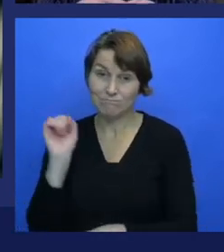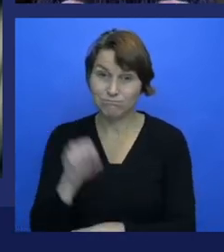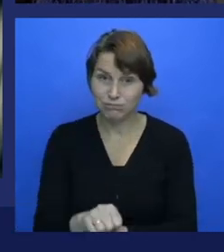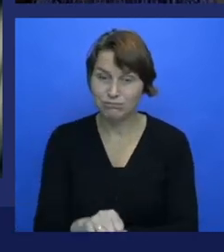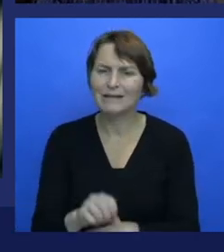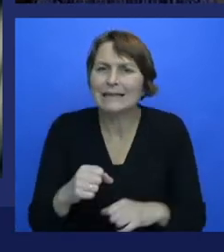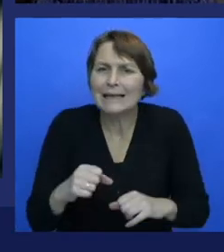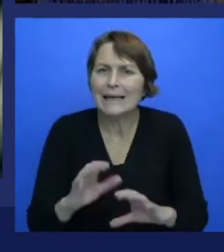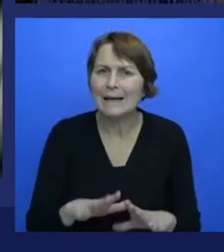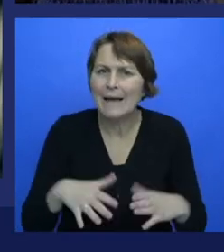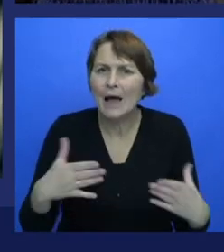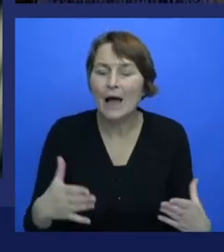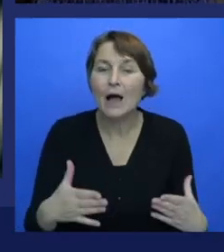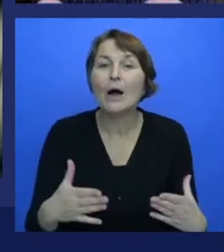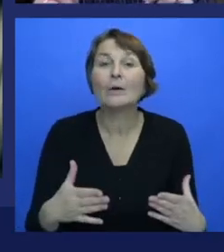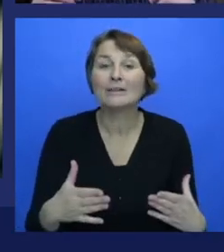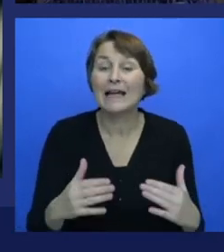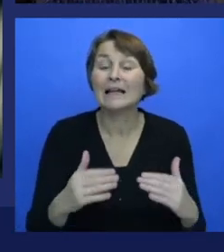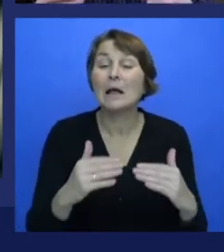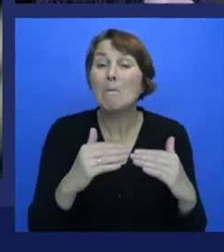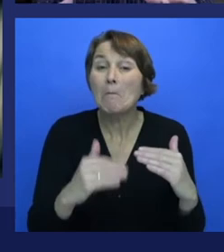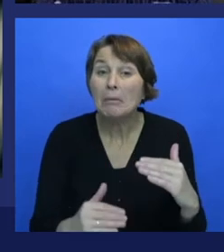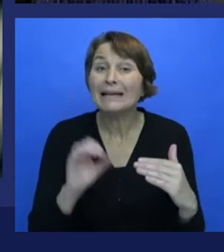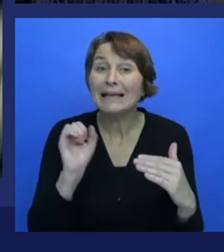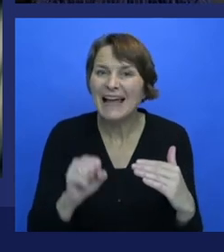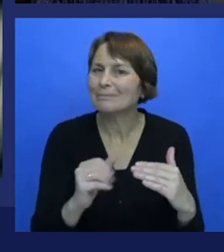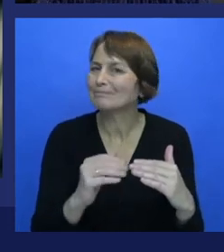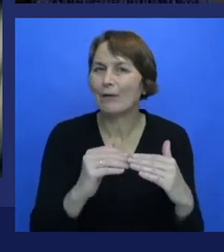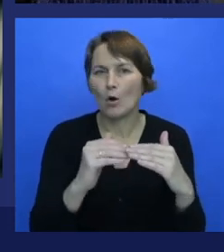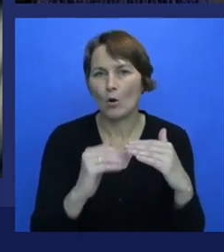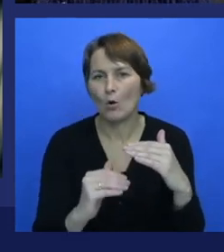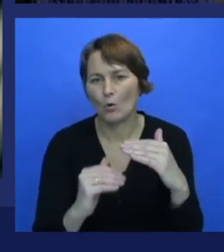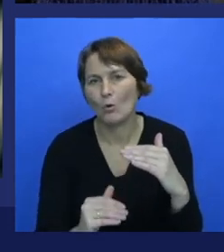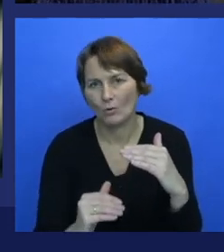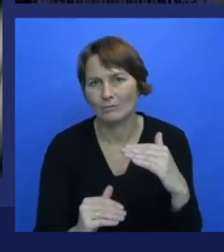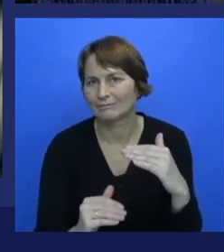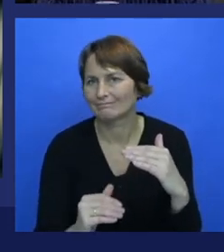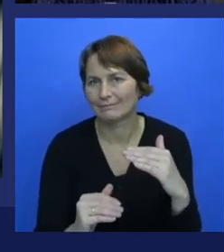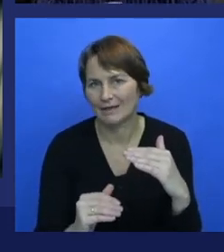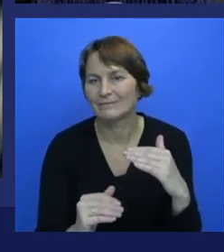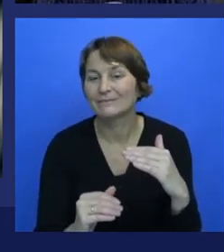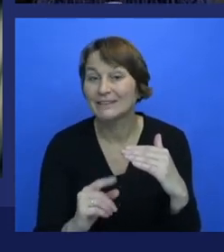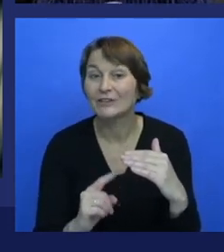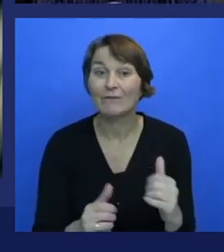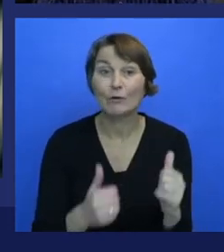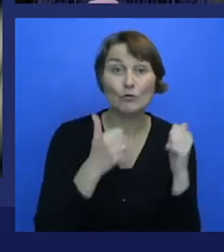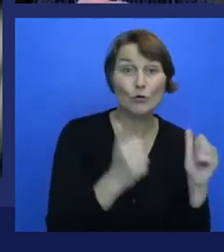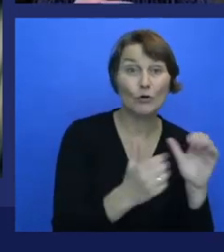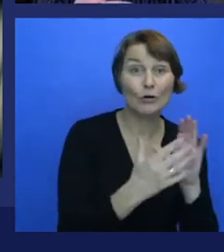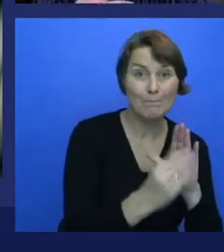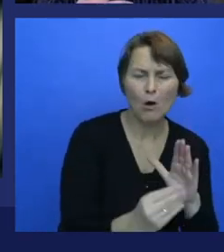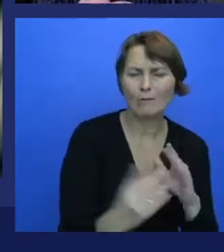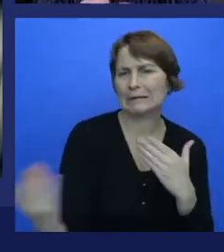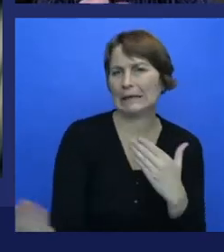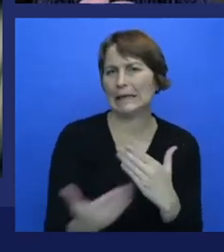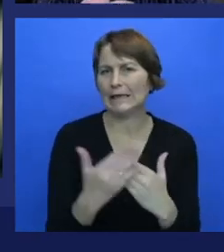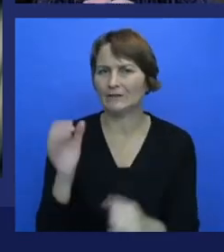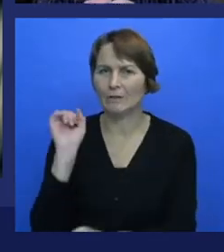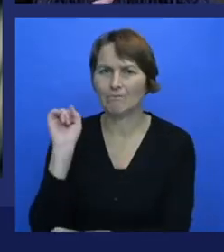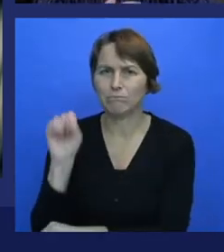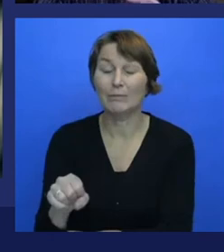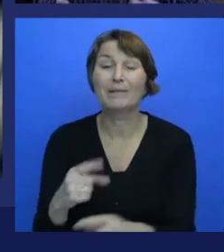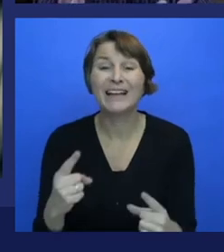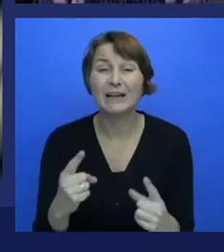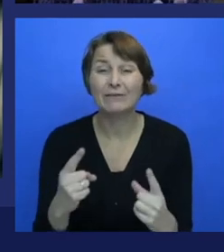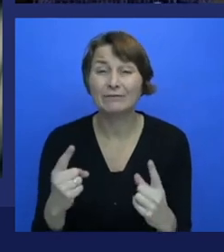hugely lower. That it was a much more efficient way, when you have a good model, to actually execute these kinds of complex problems.